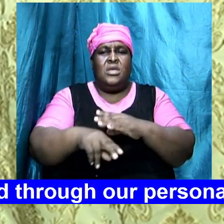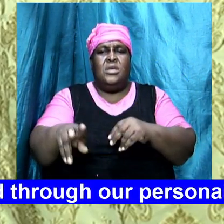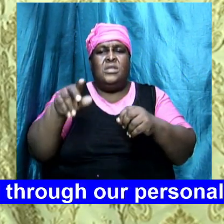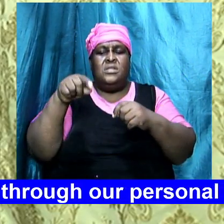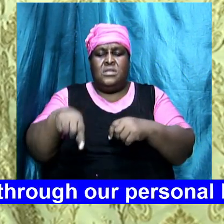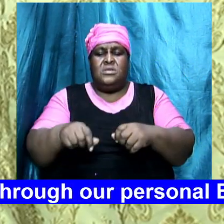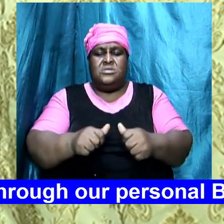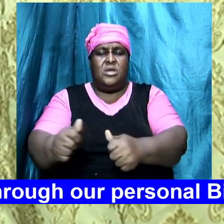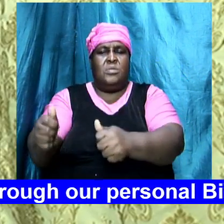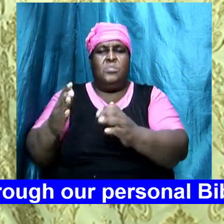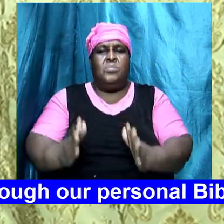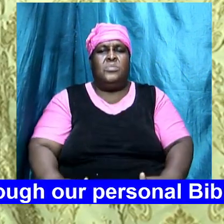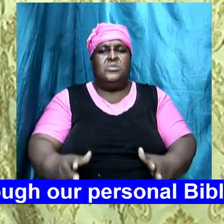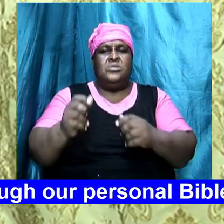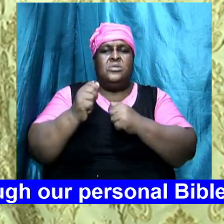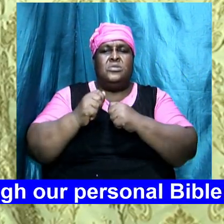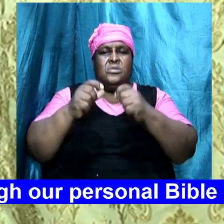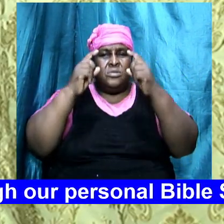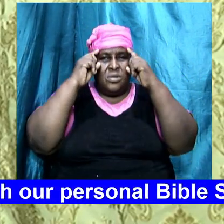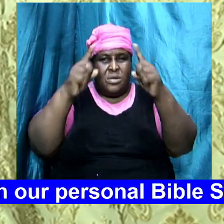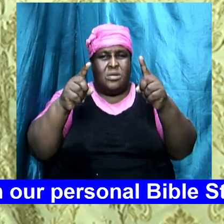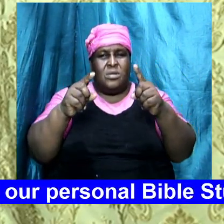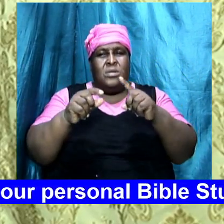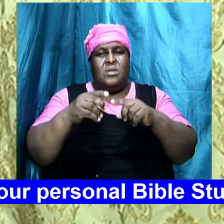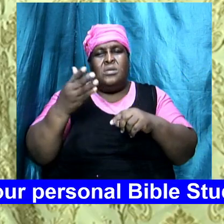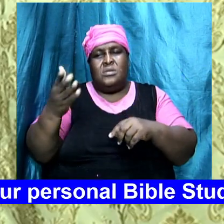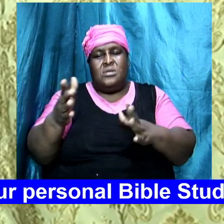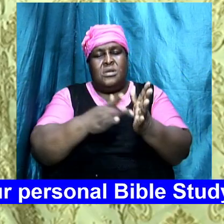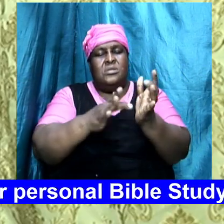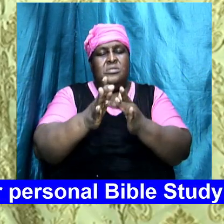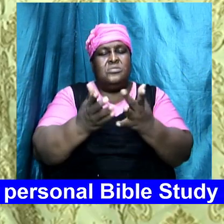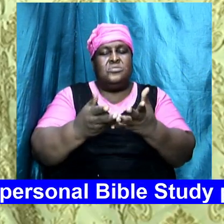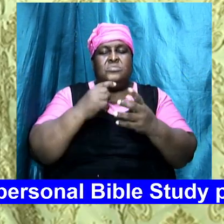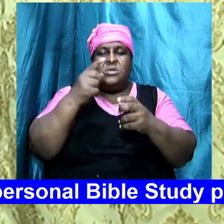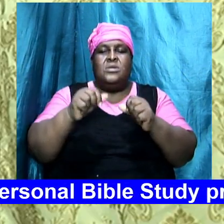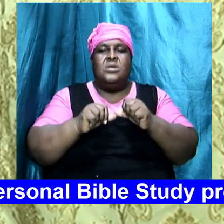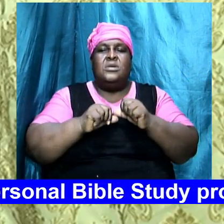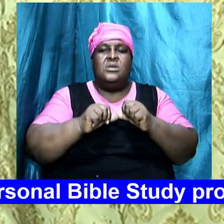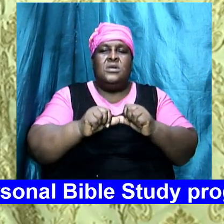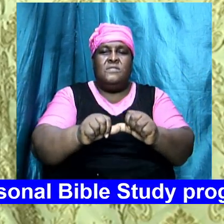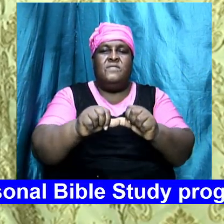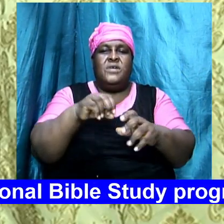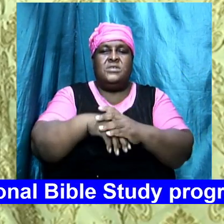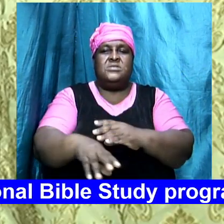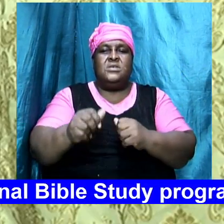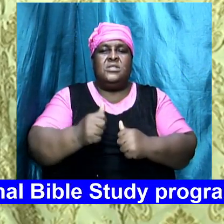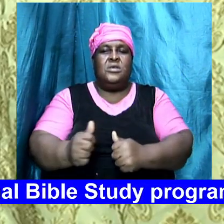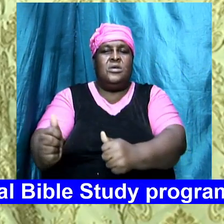doctrine just like the scripture said they continued steadfastly in the apostles help us